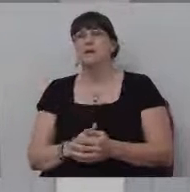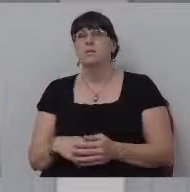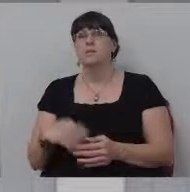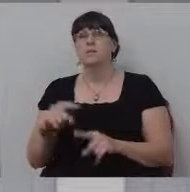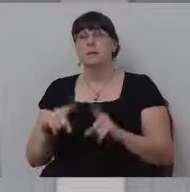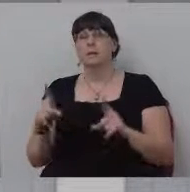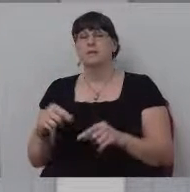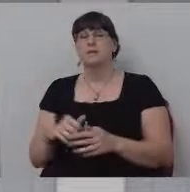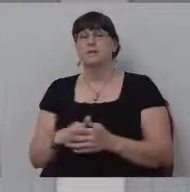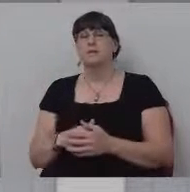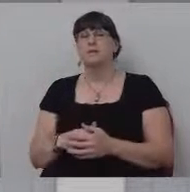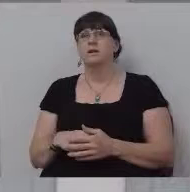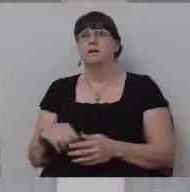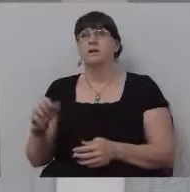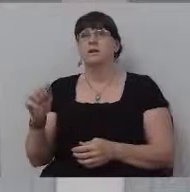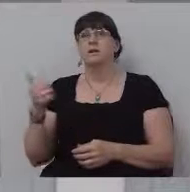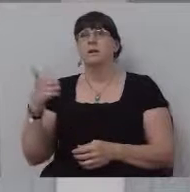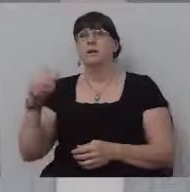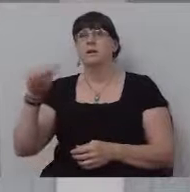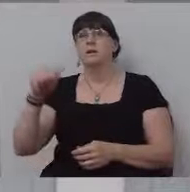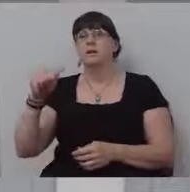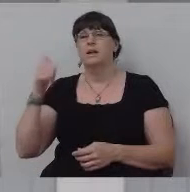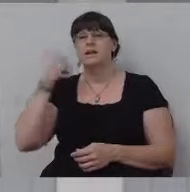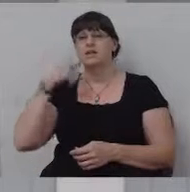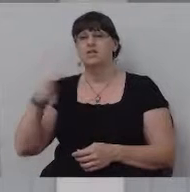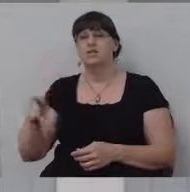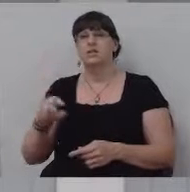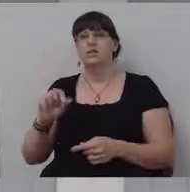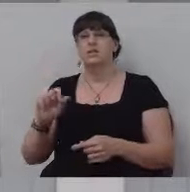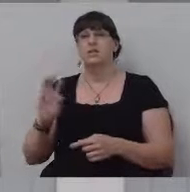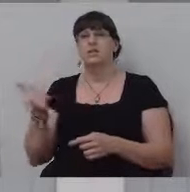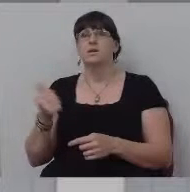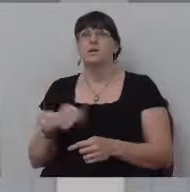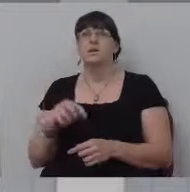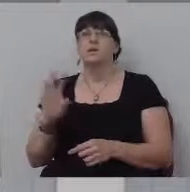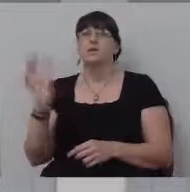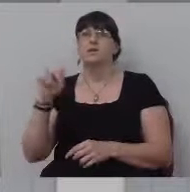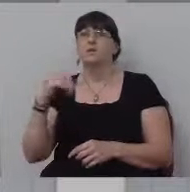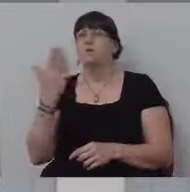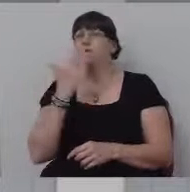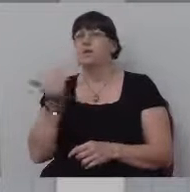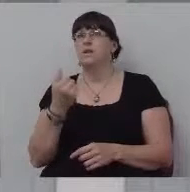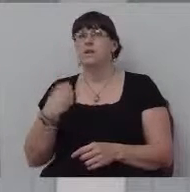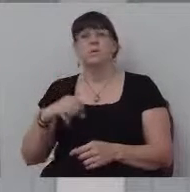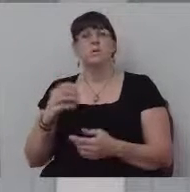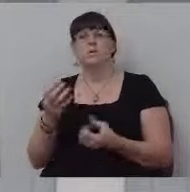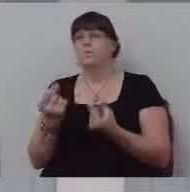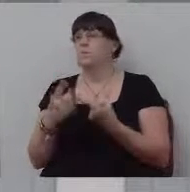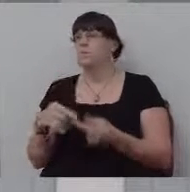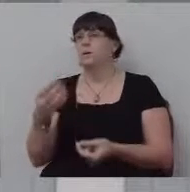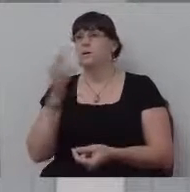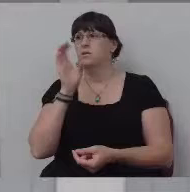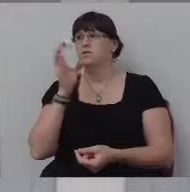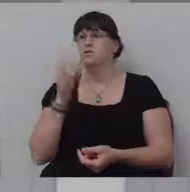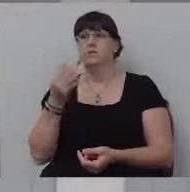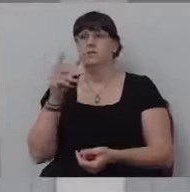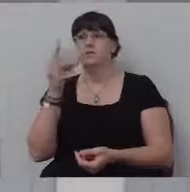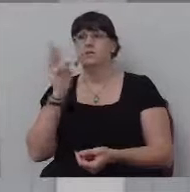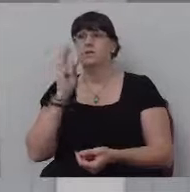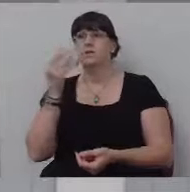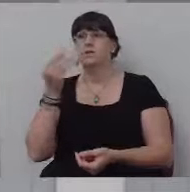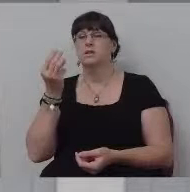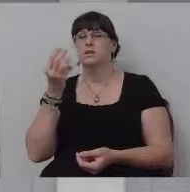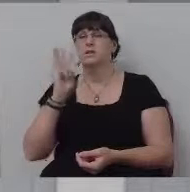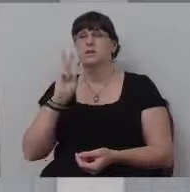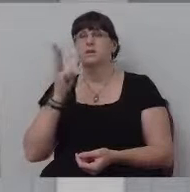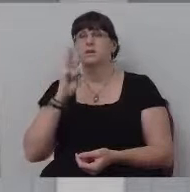Well, dad offers us a beer, and Anita just immediately pipes up and says, no, thank you, we don't drink. Well, I